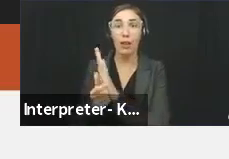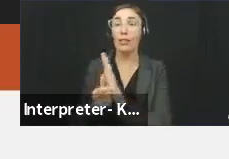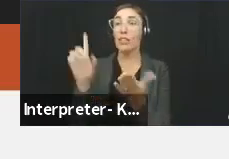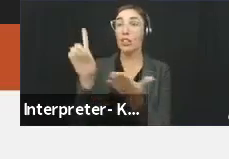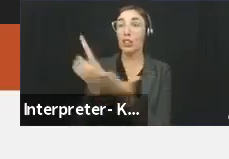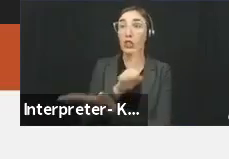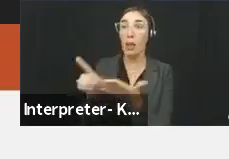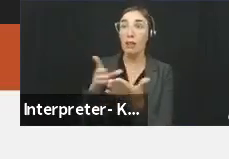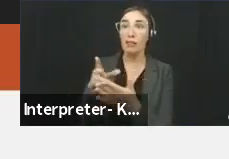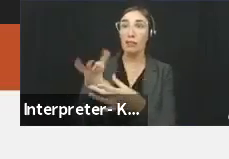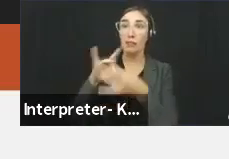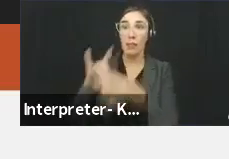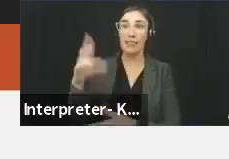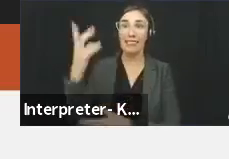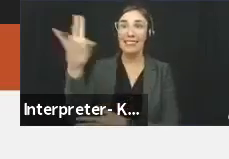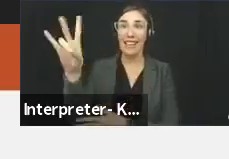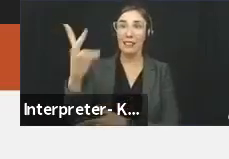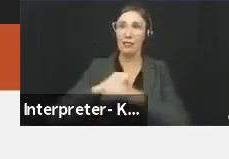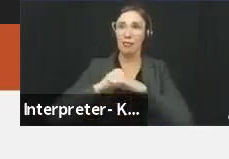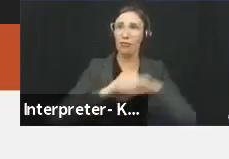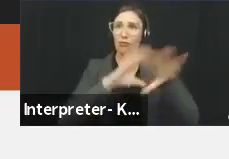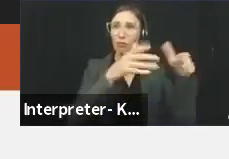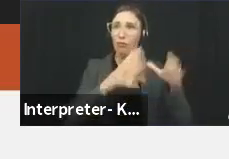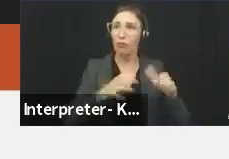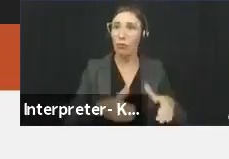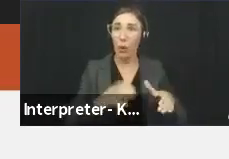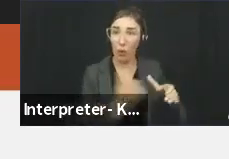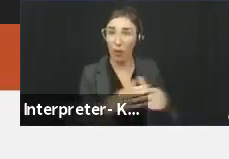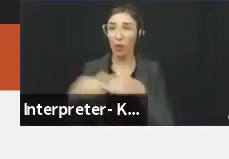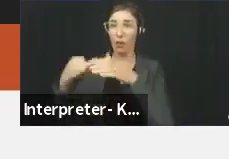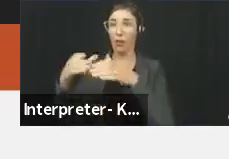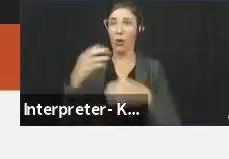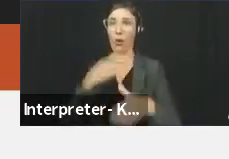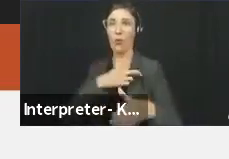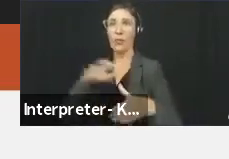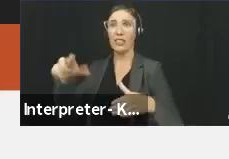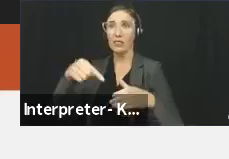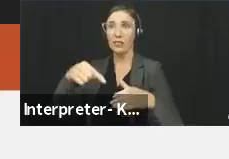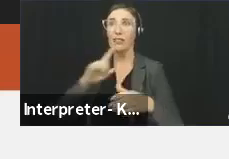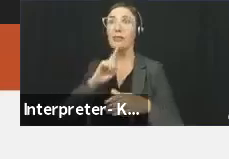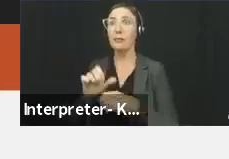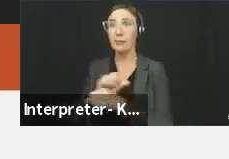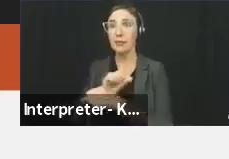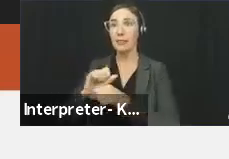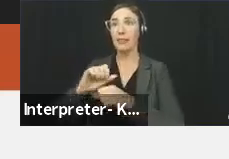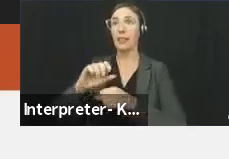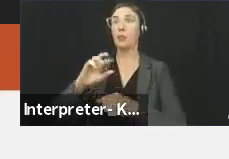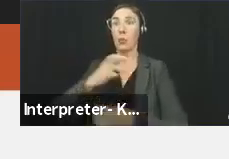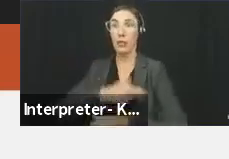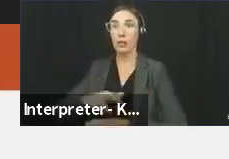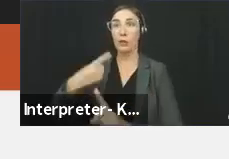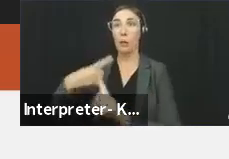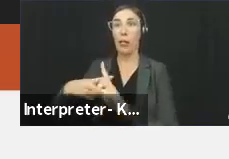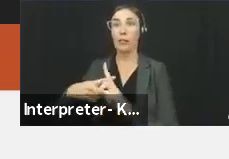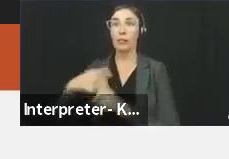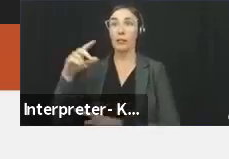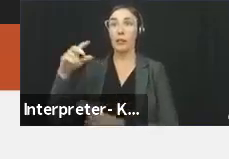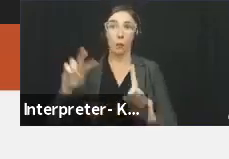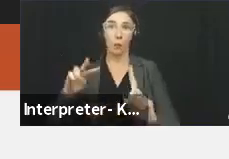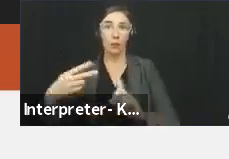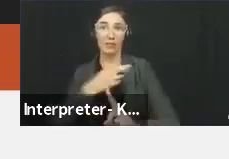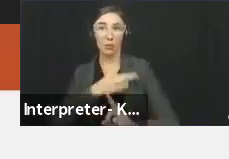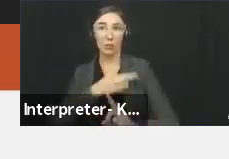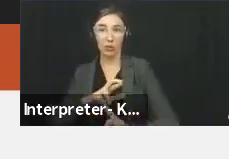17 protected categories, including religion. That means actual religion and perceived religion as well, in four main